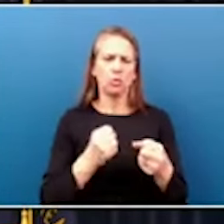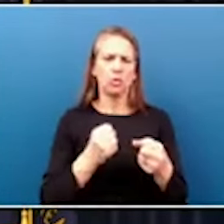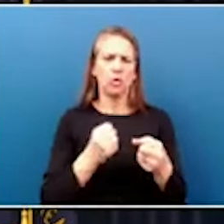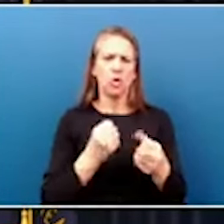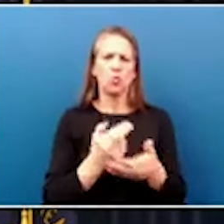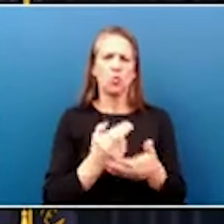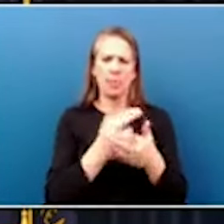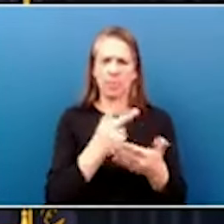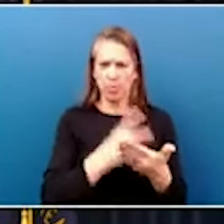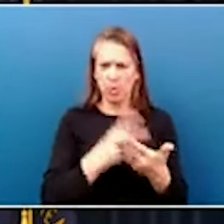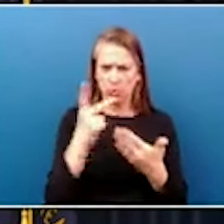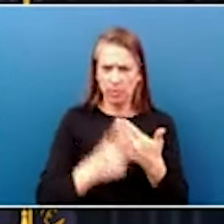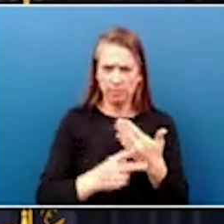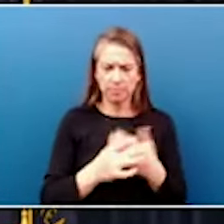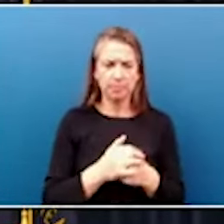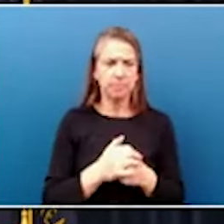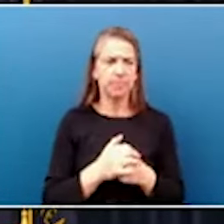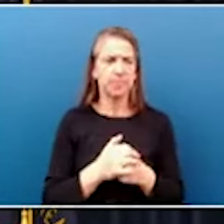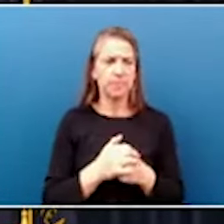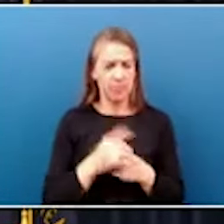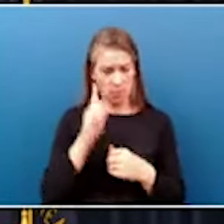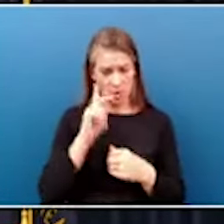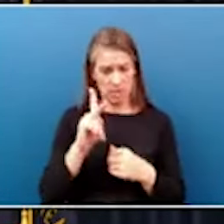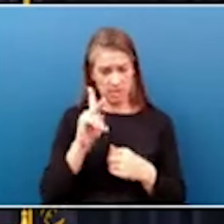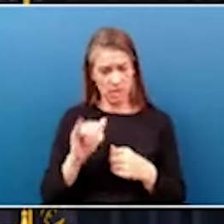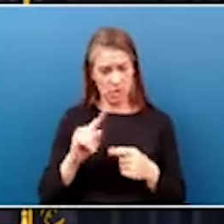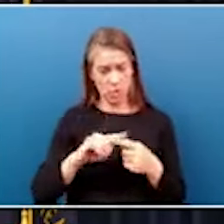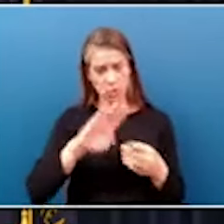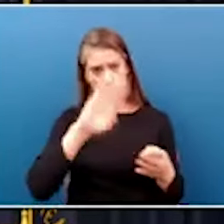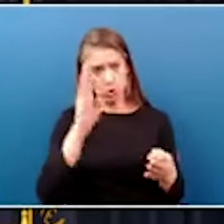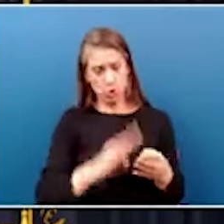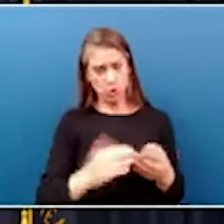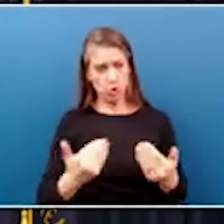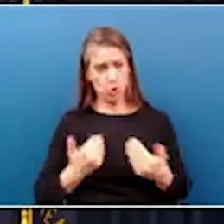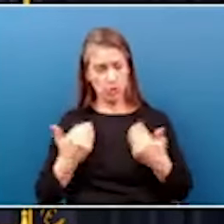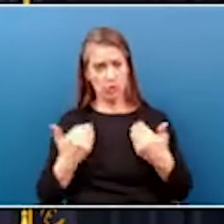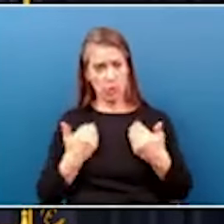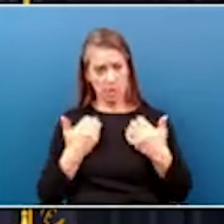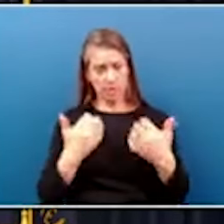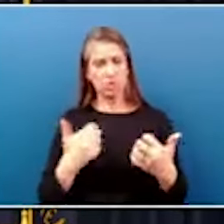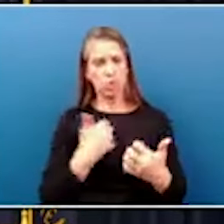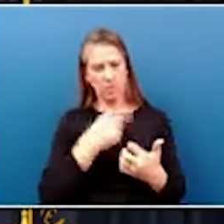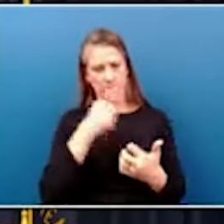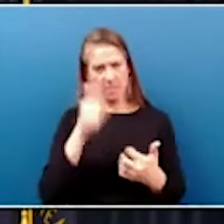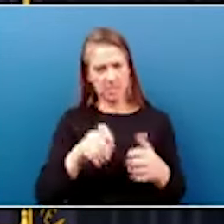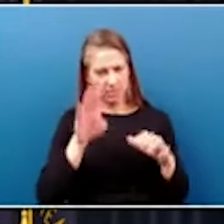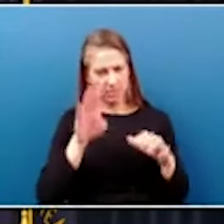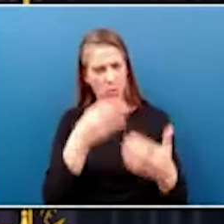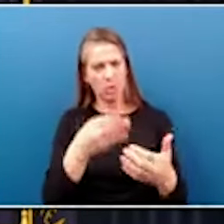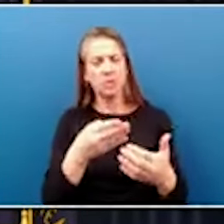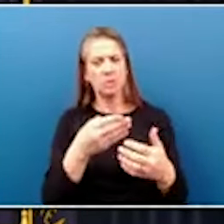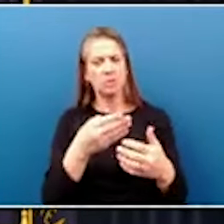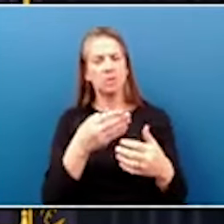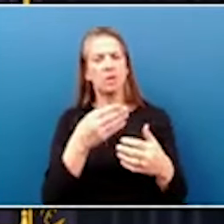For Kentucky to truly reduce the juvenile population, we must focus our efforts on alternatives to detention,